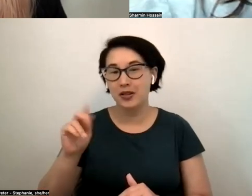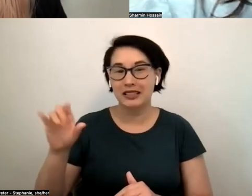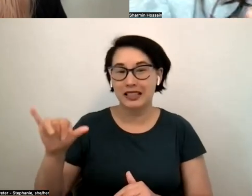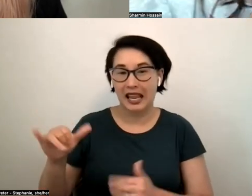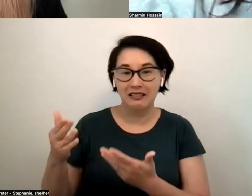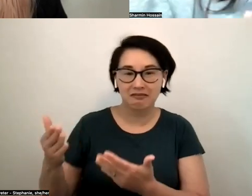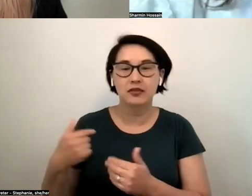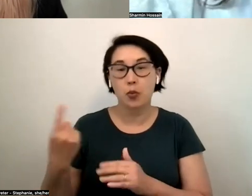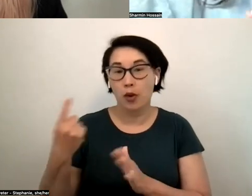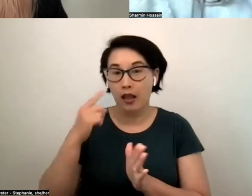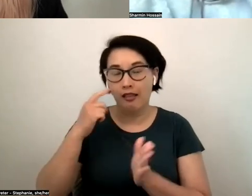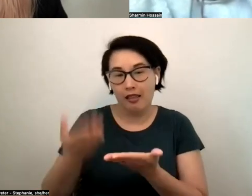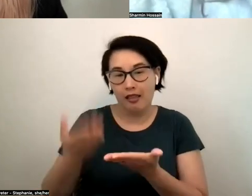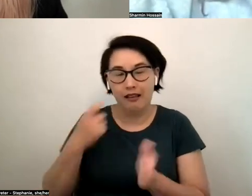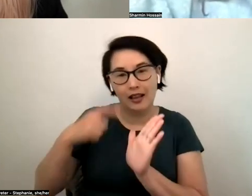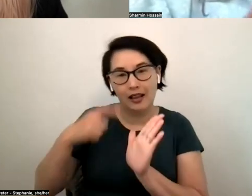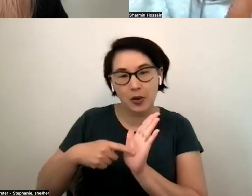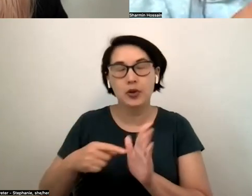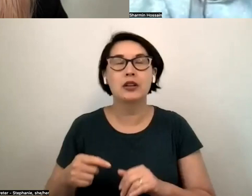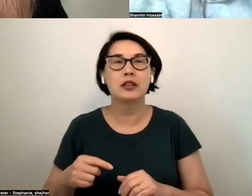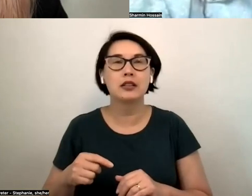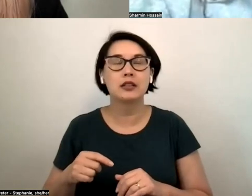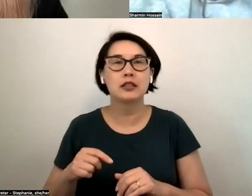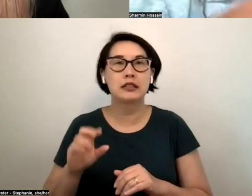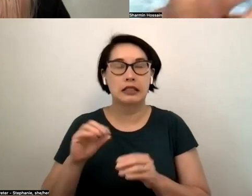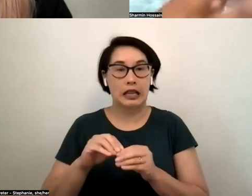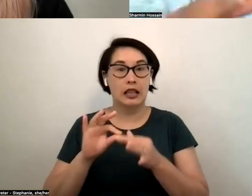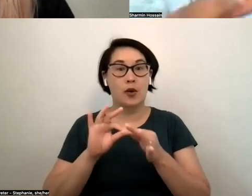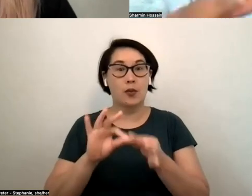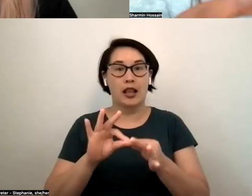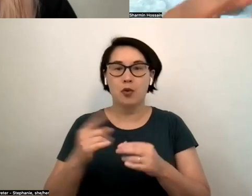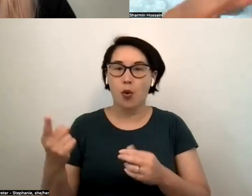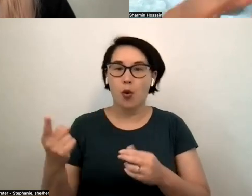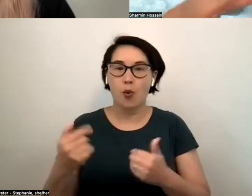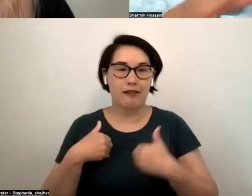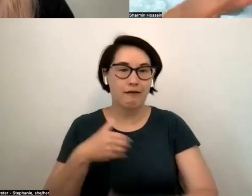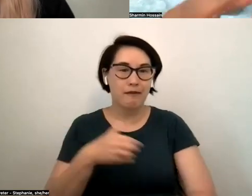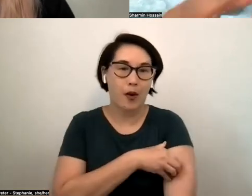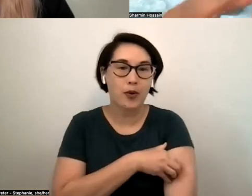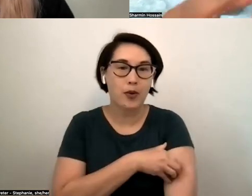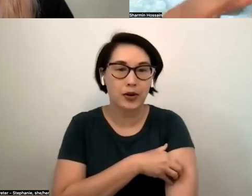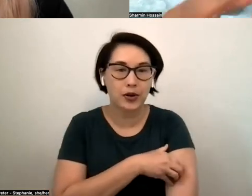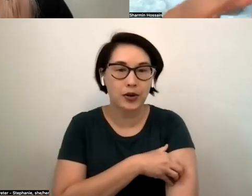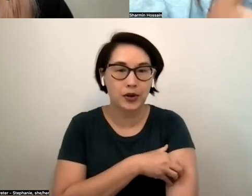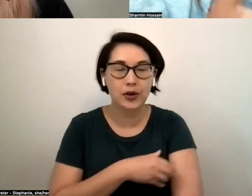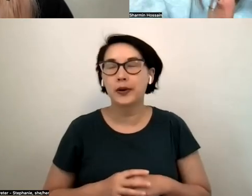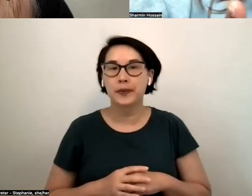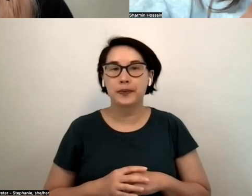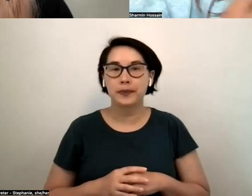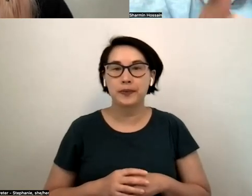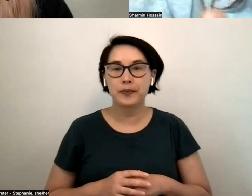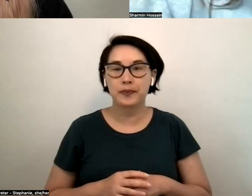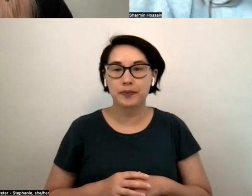noticed a lot and you know these relationships that there's always power in i wanted to ask you